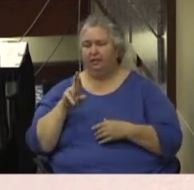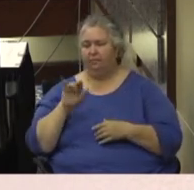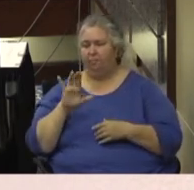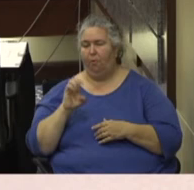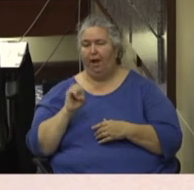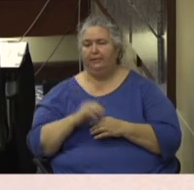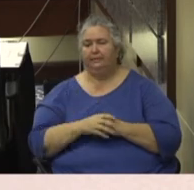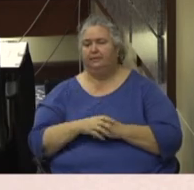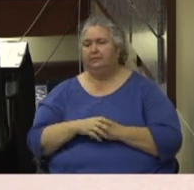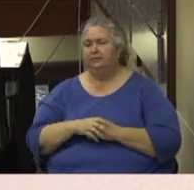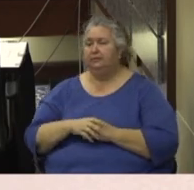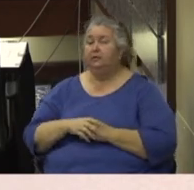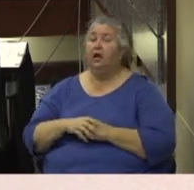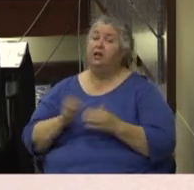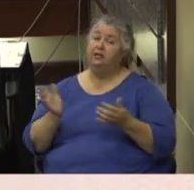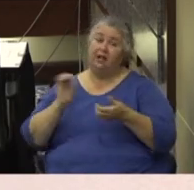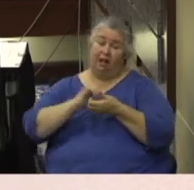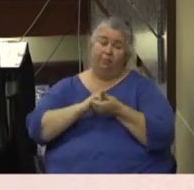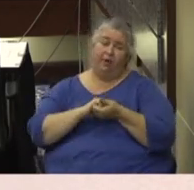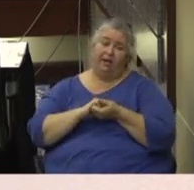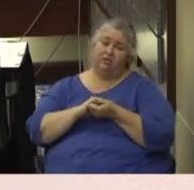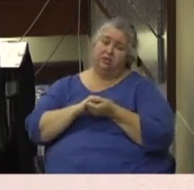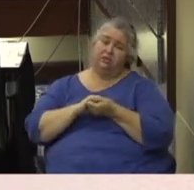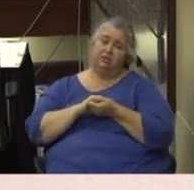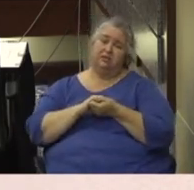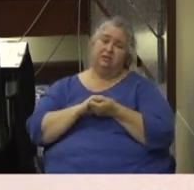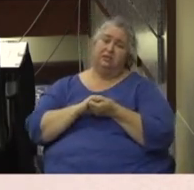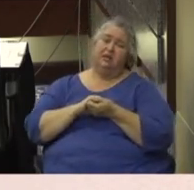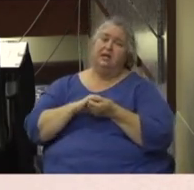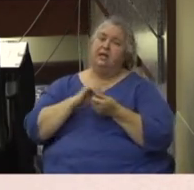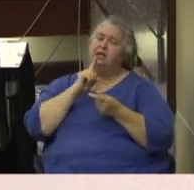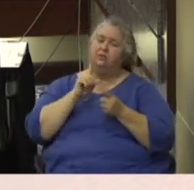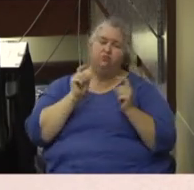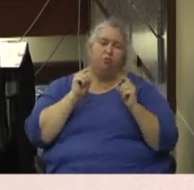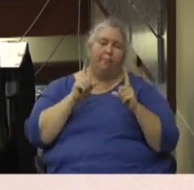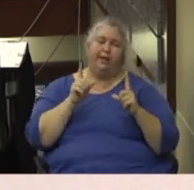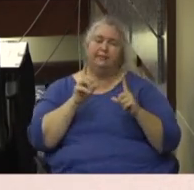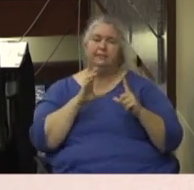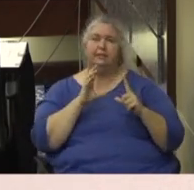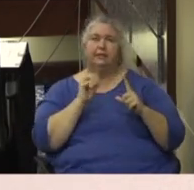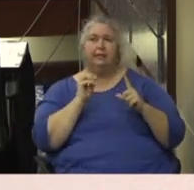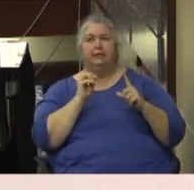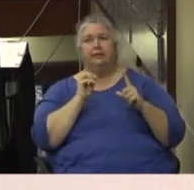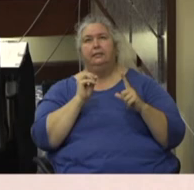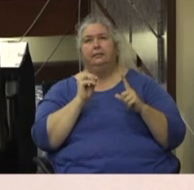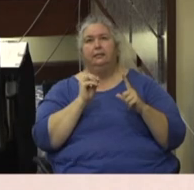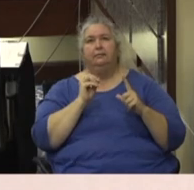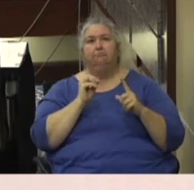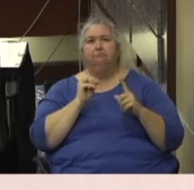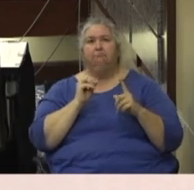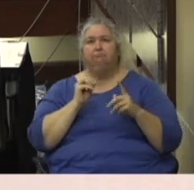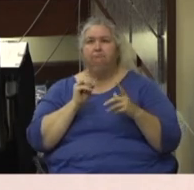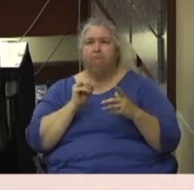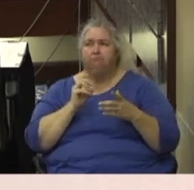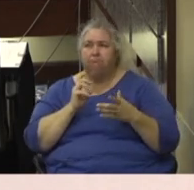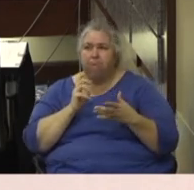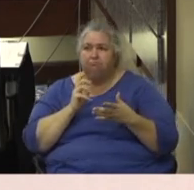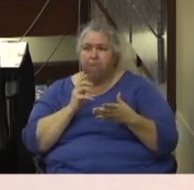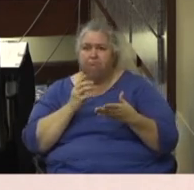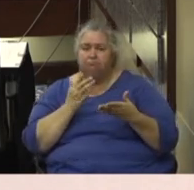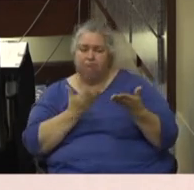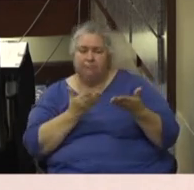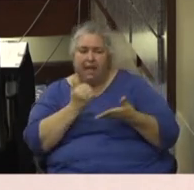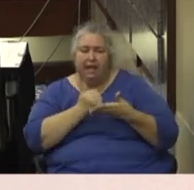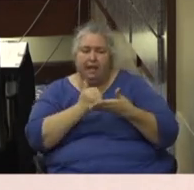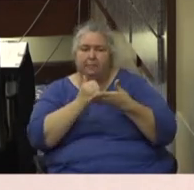Um, the, uh, collaboration, uh, is, is amazing and, and leveraging this, uh, collaboration with our key partners will help our city